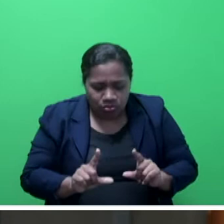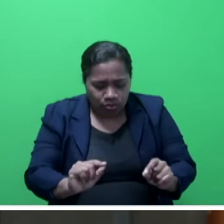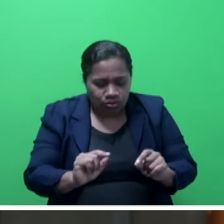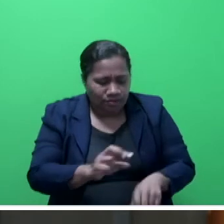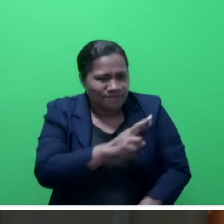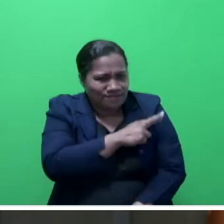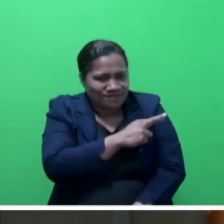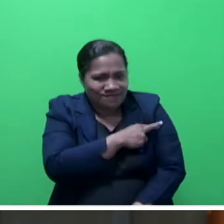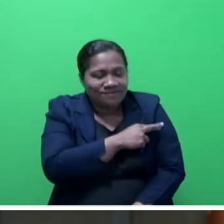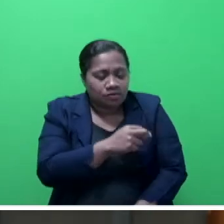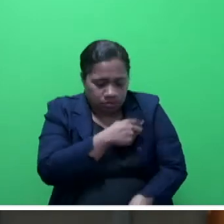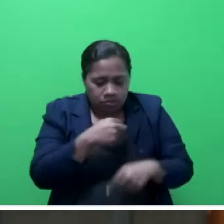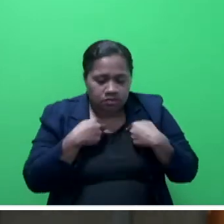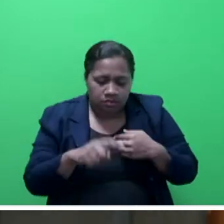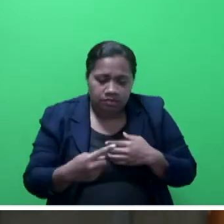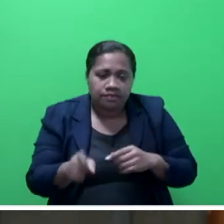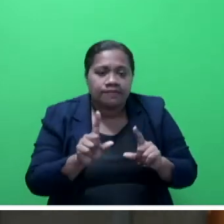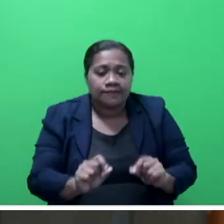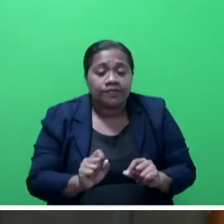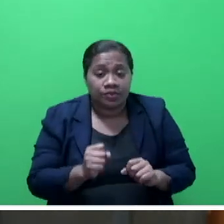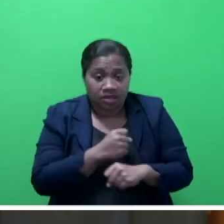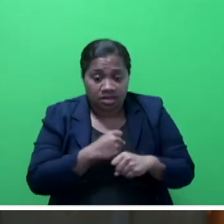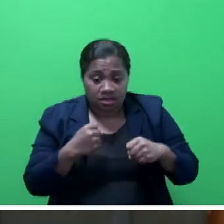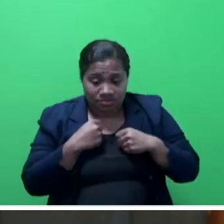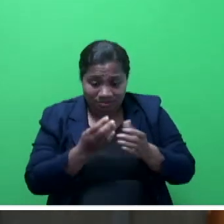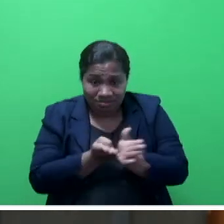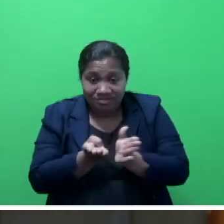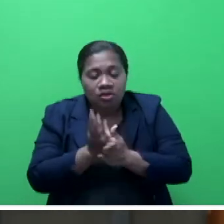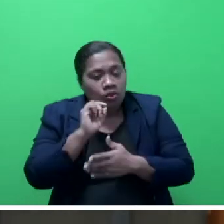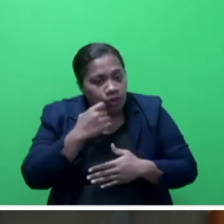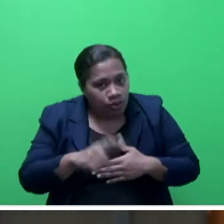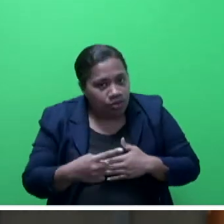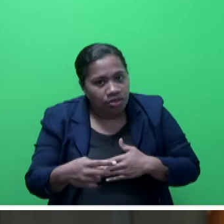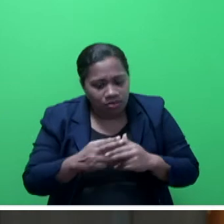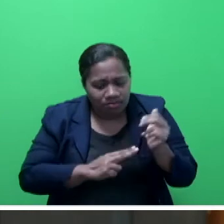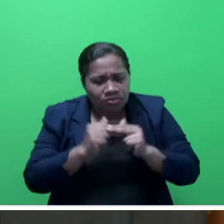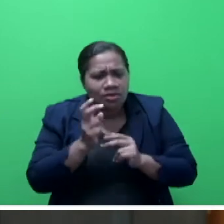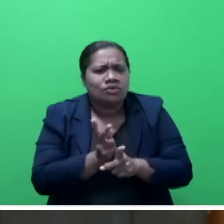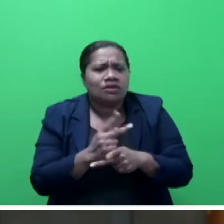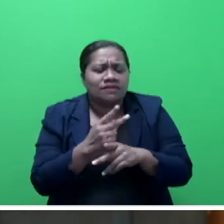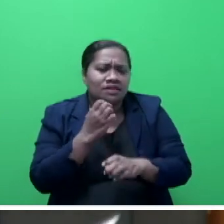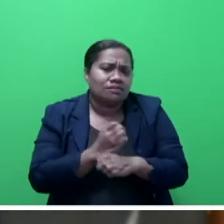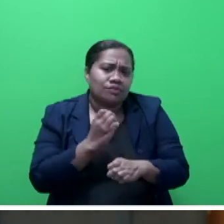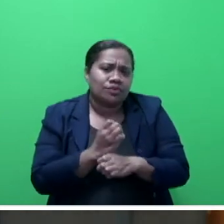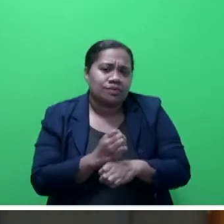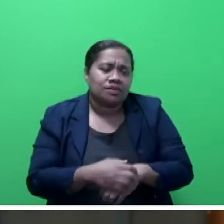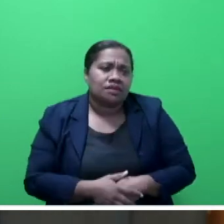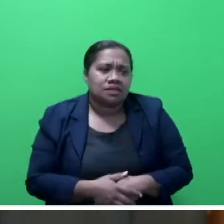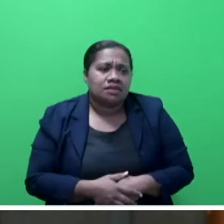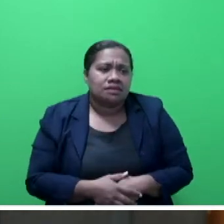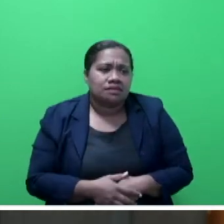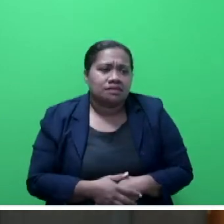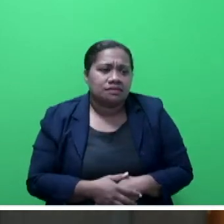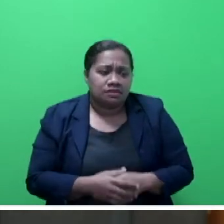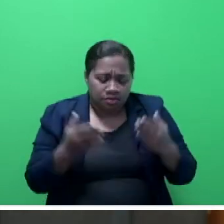Speaker Say, through our mediation services, we will continue to support the building of productivity-employment relationship based on the